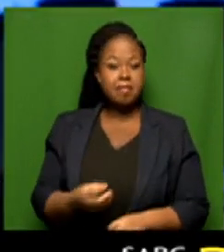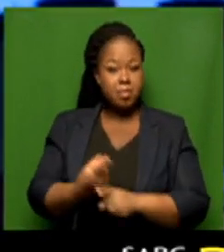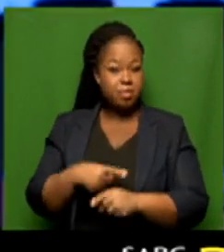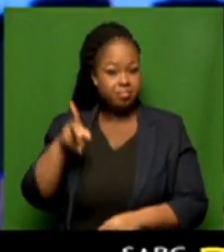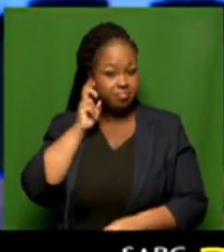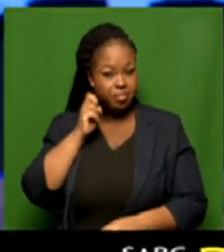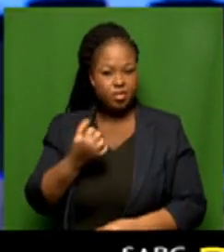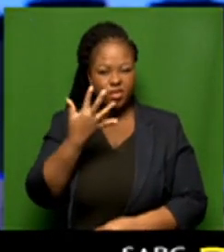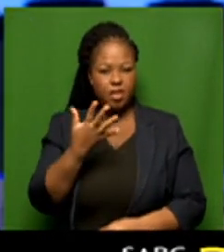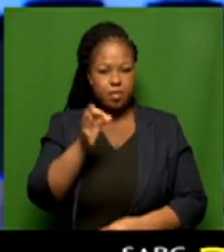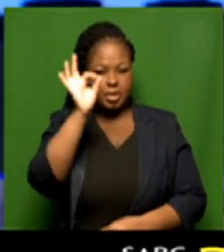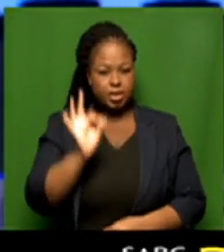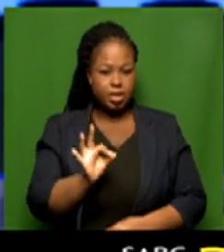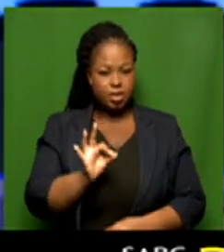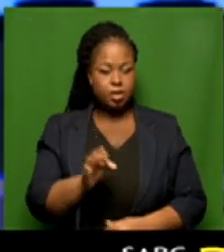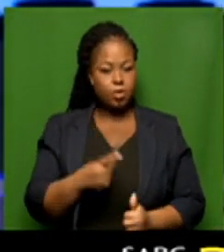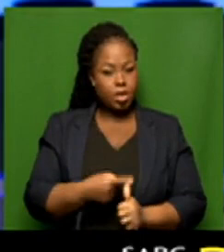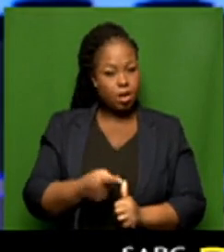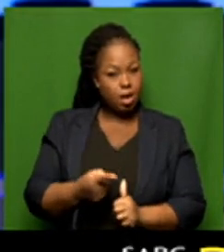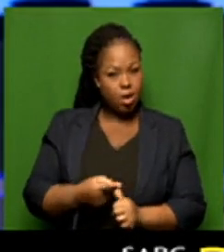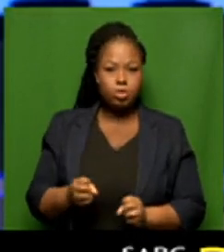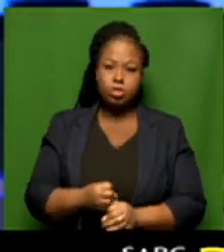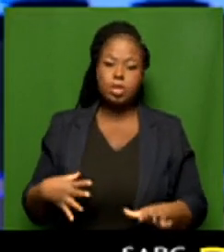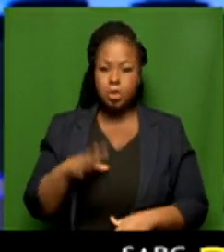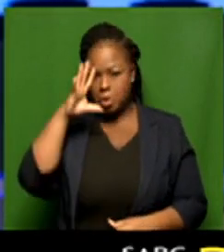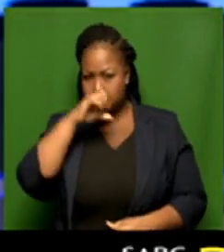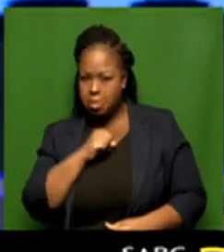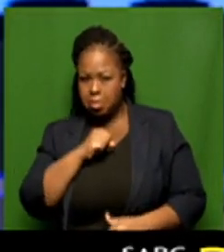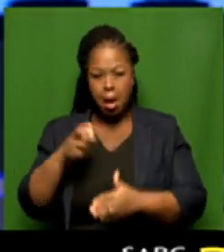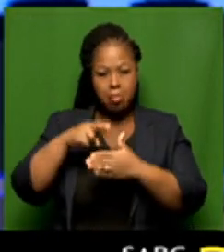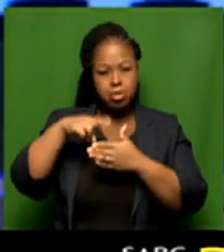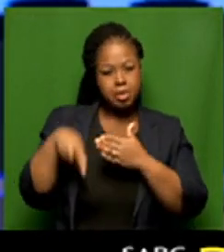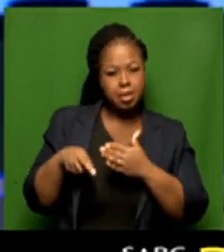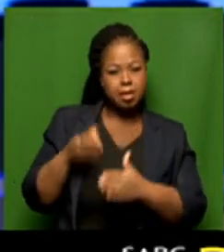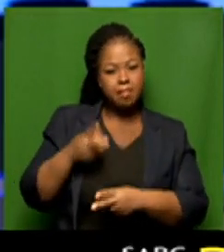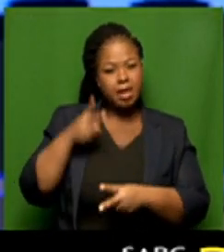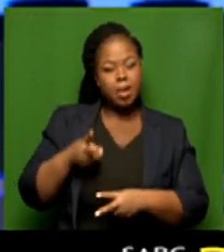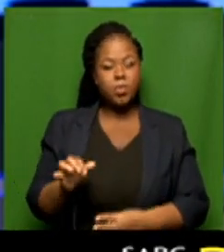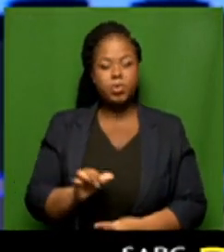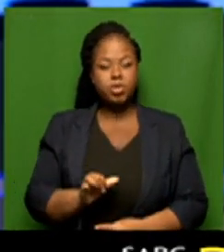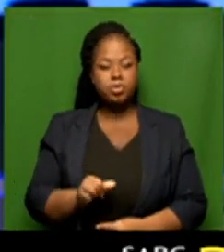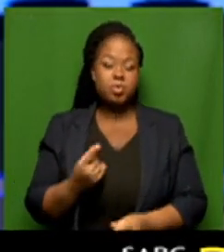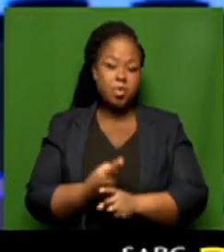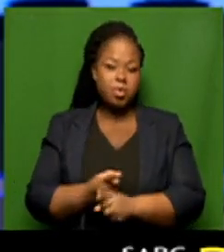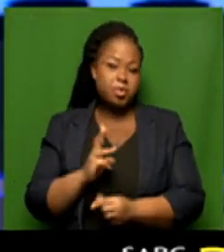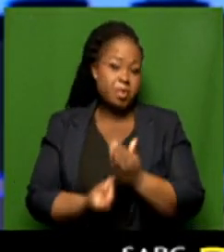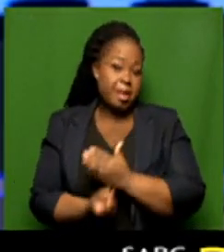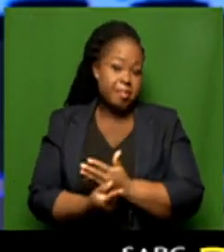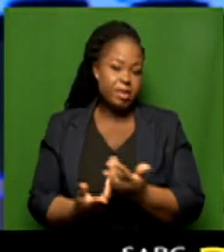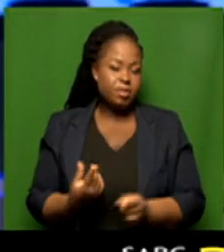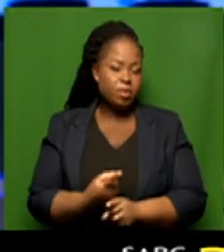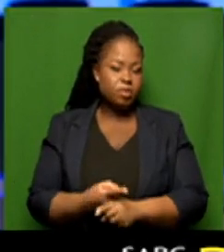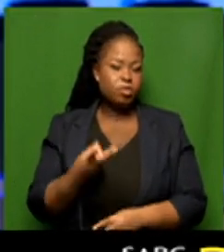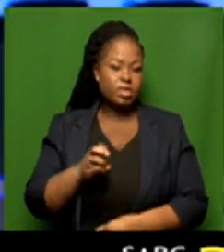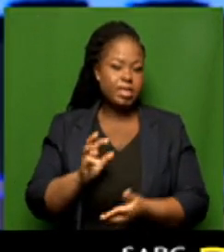heard from, 5% of the total votes counted, they can already start predicting the end result as to how the political parties are going to do in